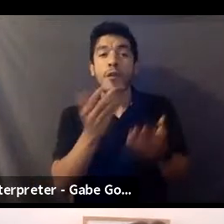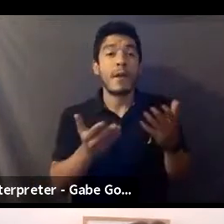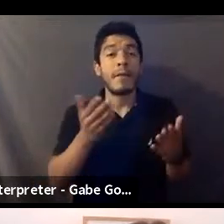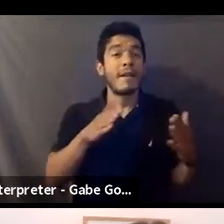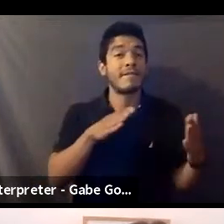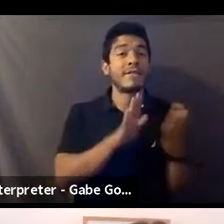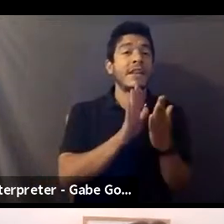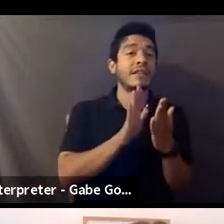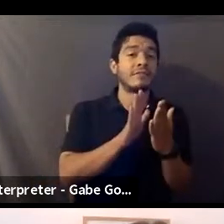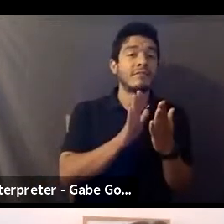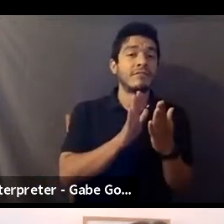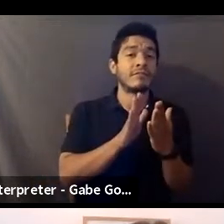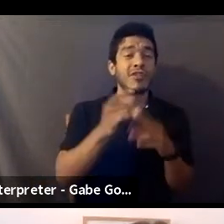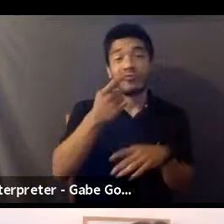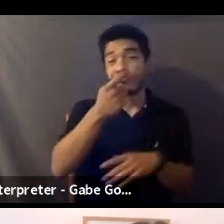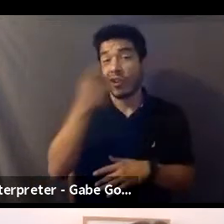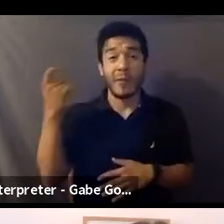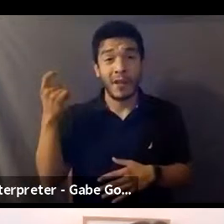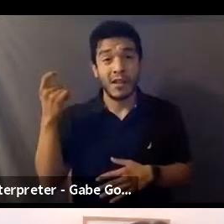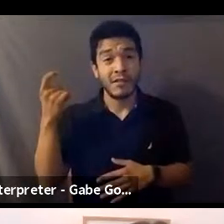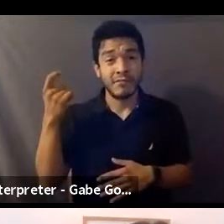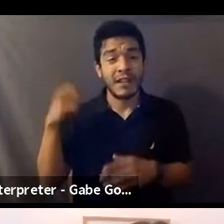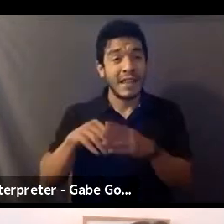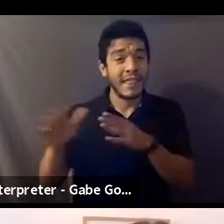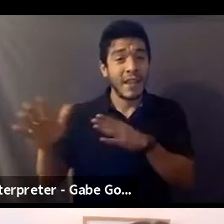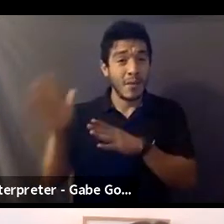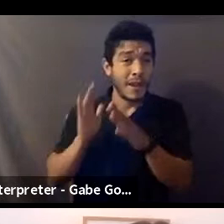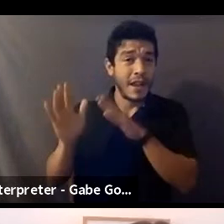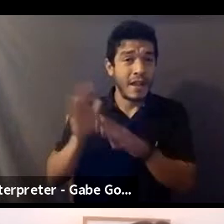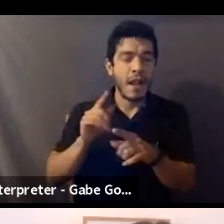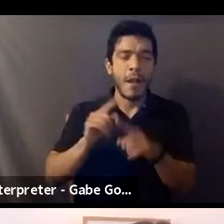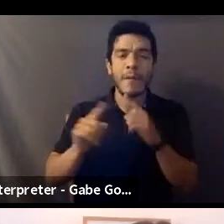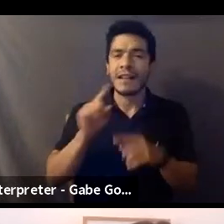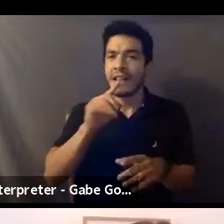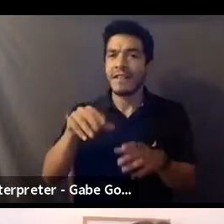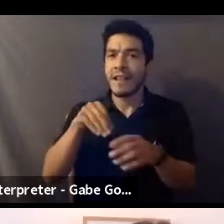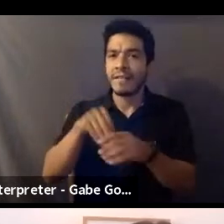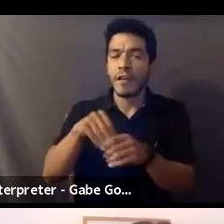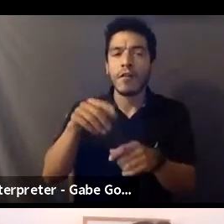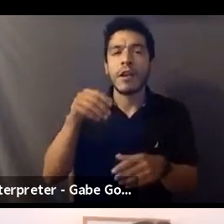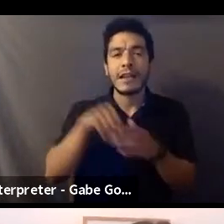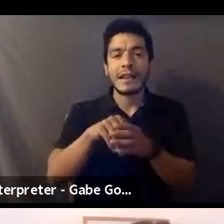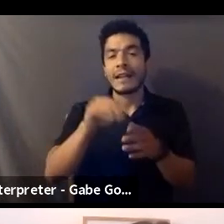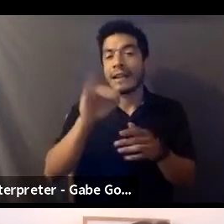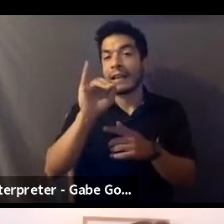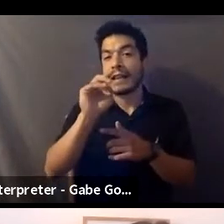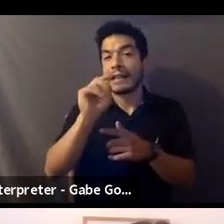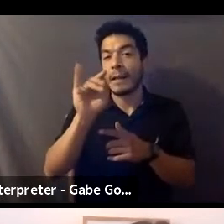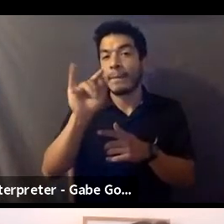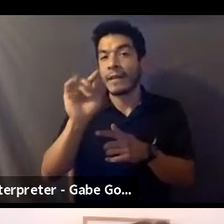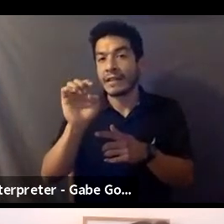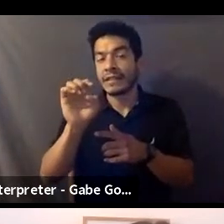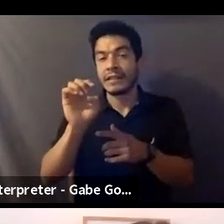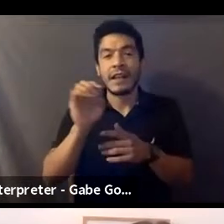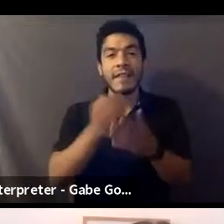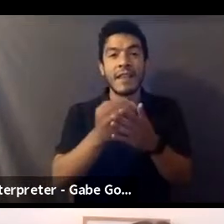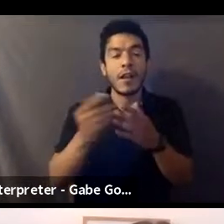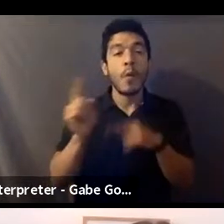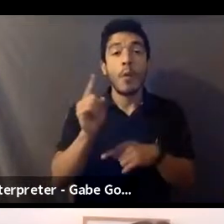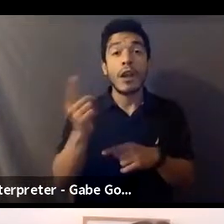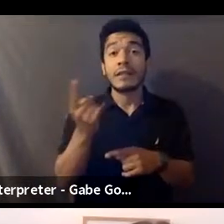trauma, but certainly who are involved in intimate scenes where missteps,